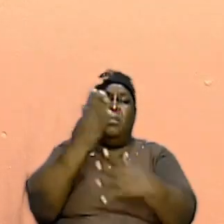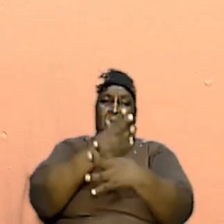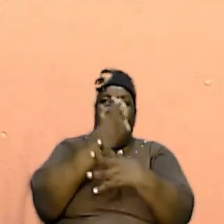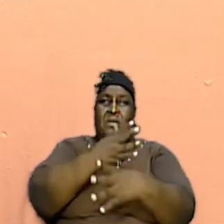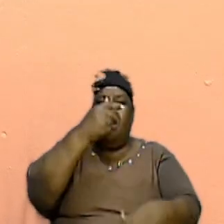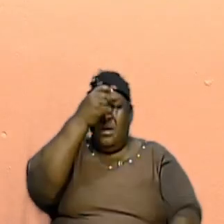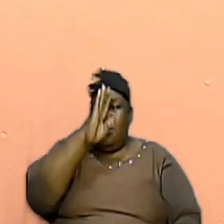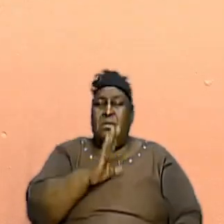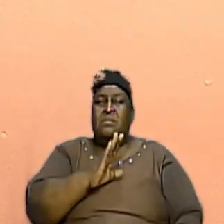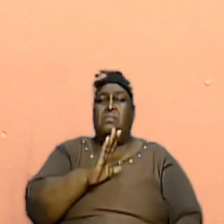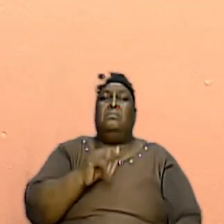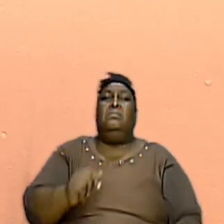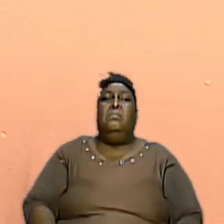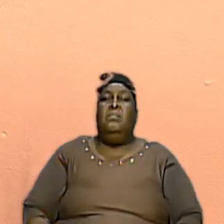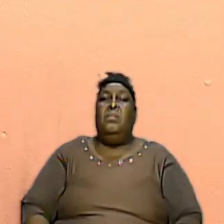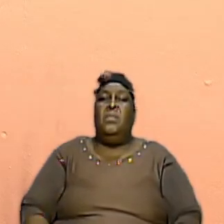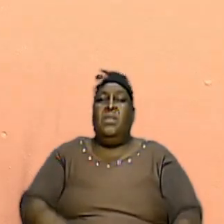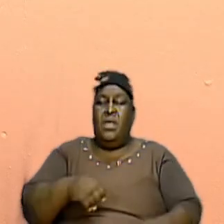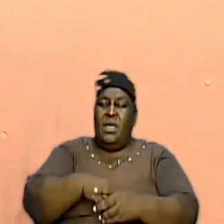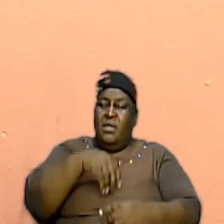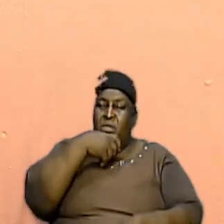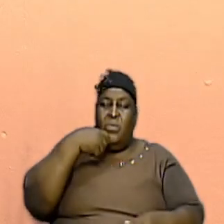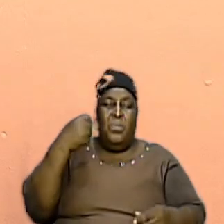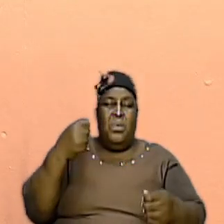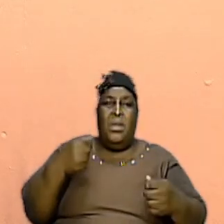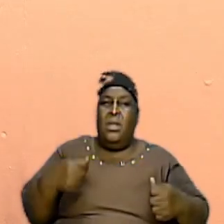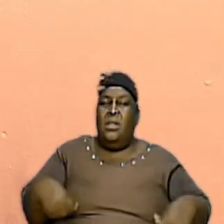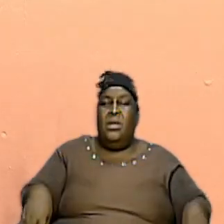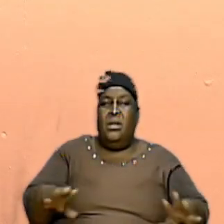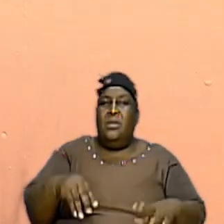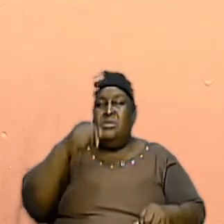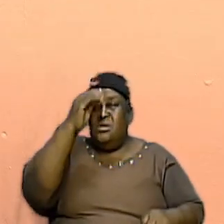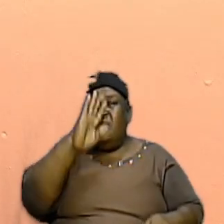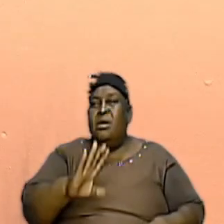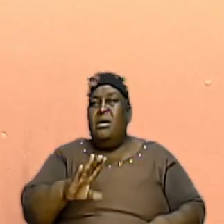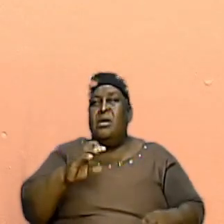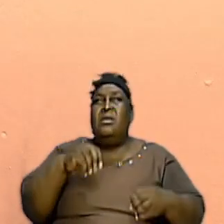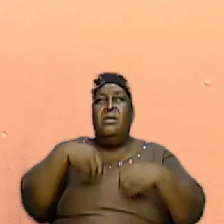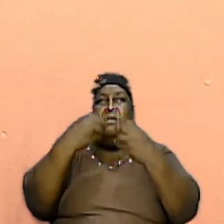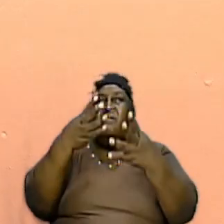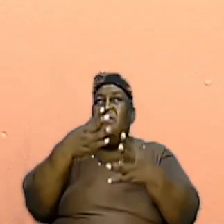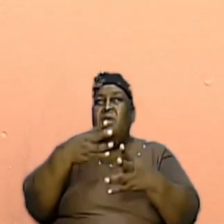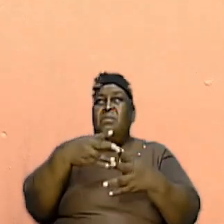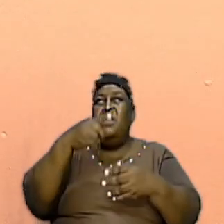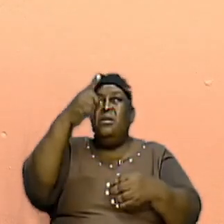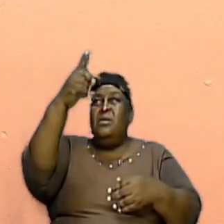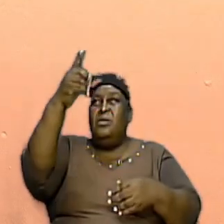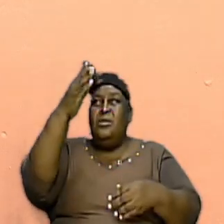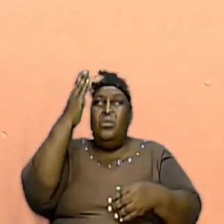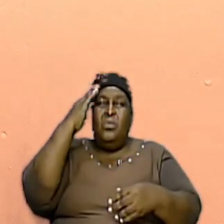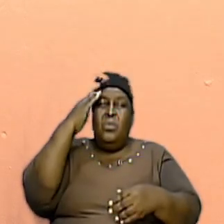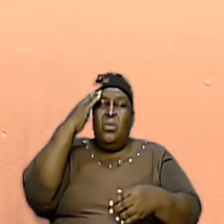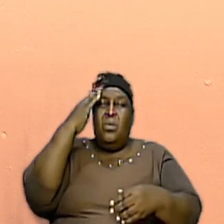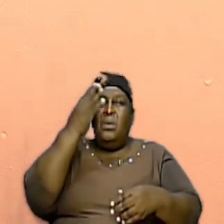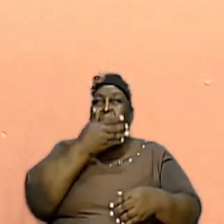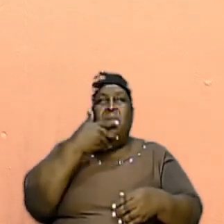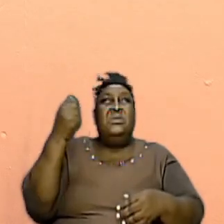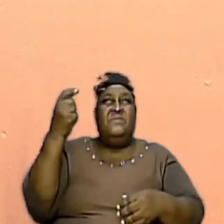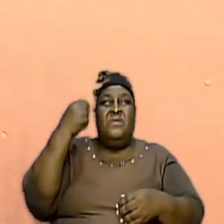God Gave Them What He Knew Was Best For Them And He Gave Them Manna